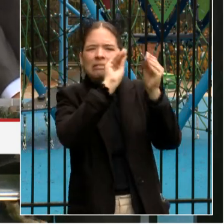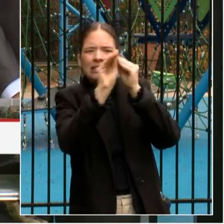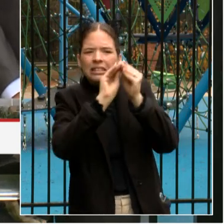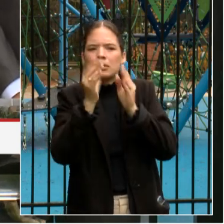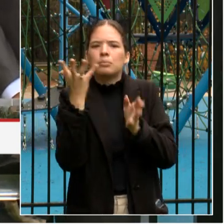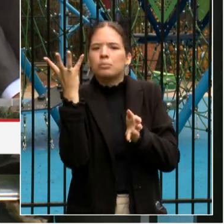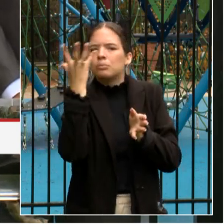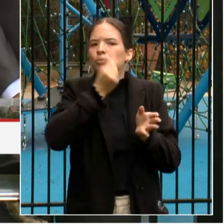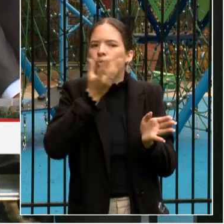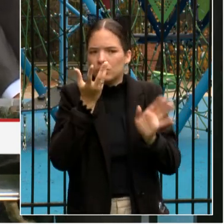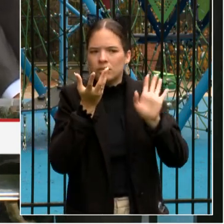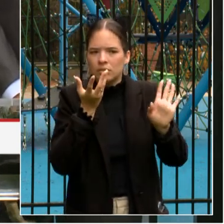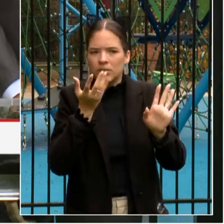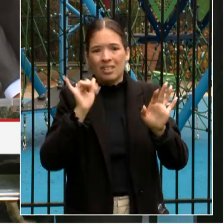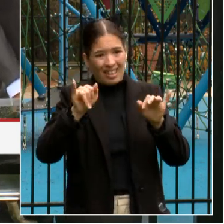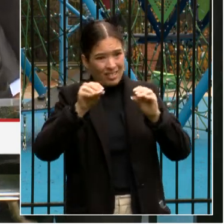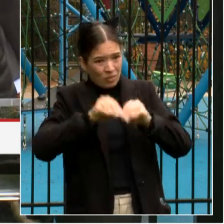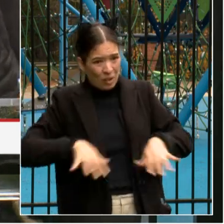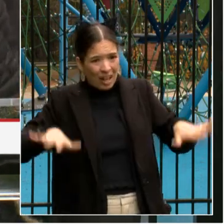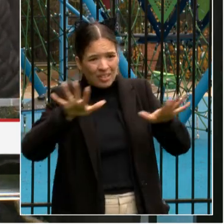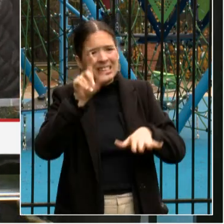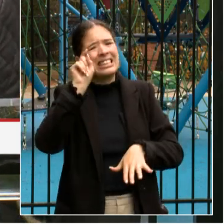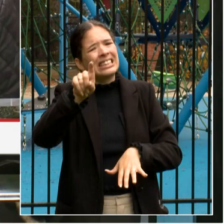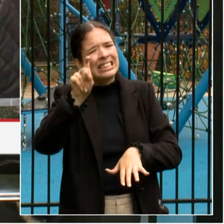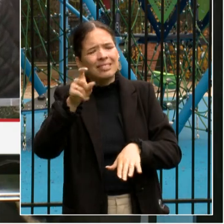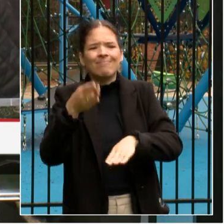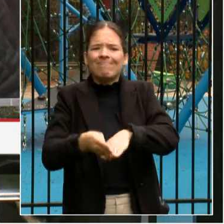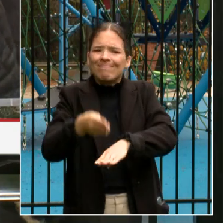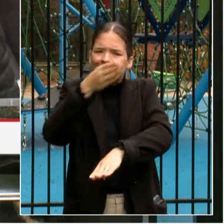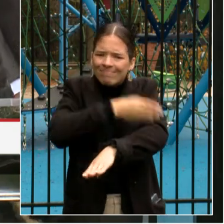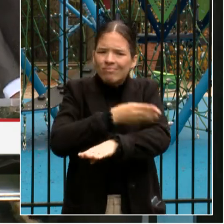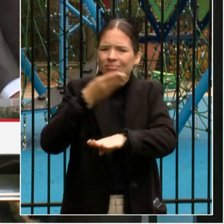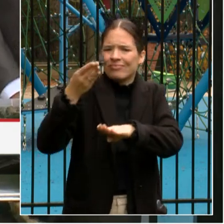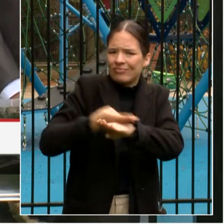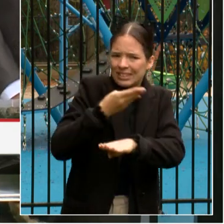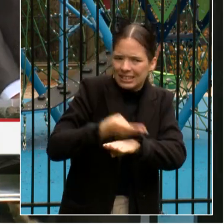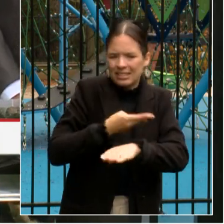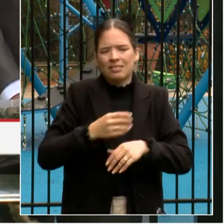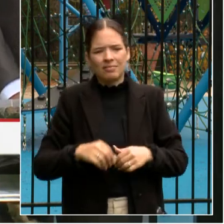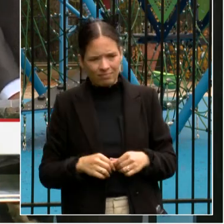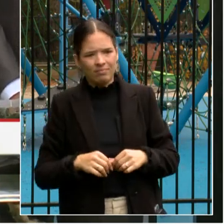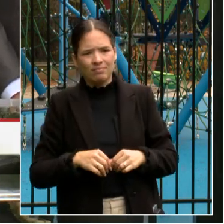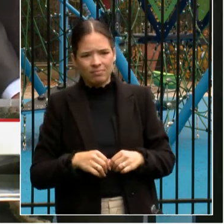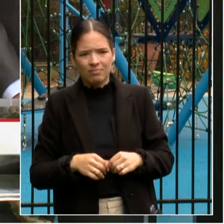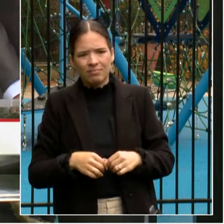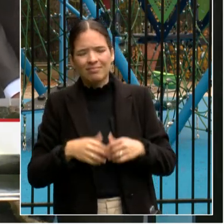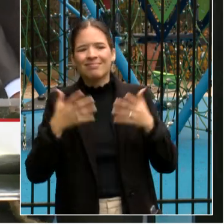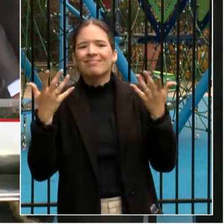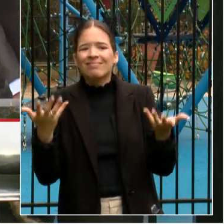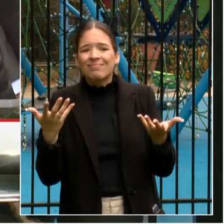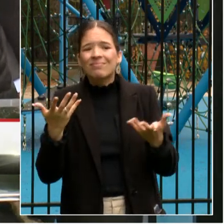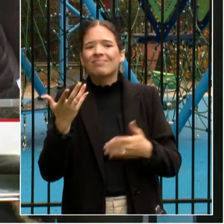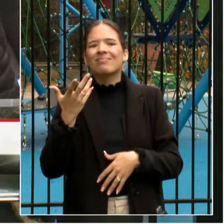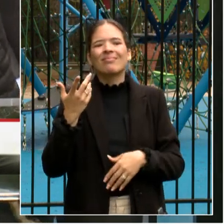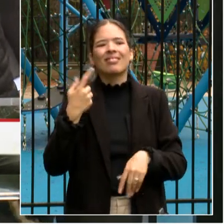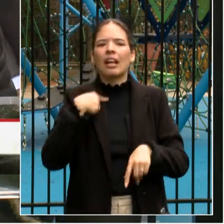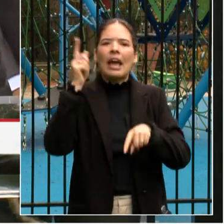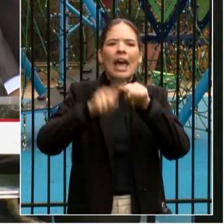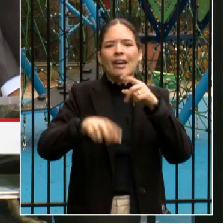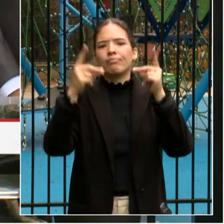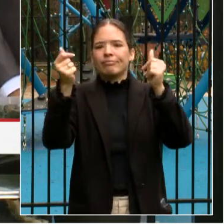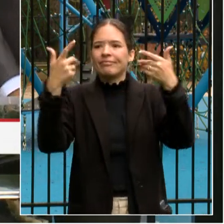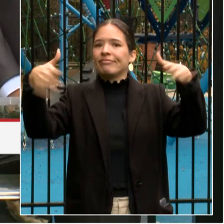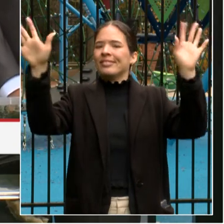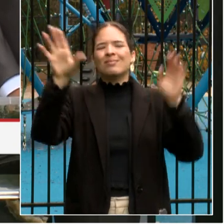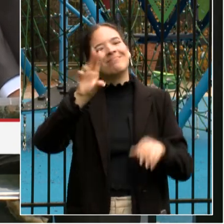needed to be fixed. Now, you can't always get everything right away. And I have been attempting to